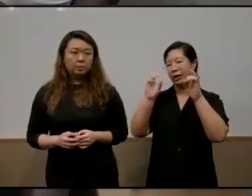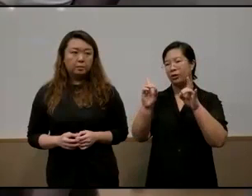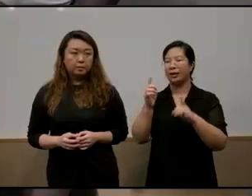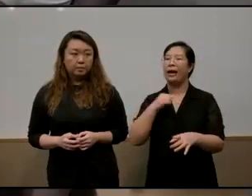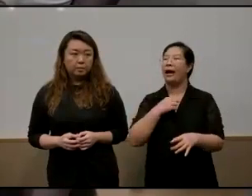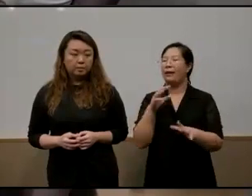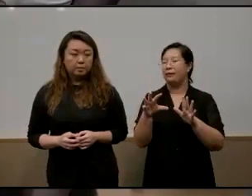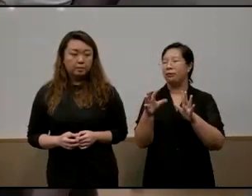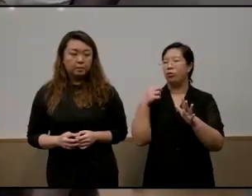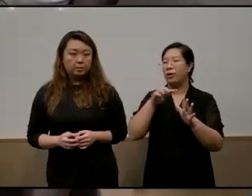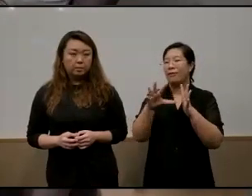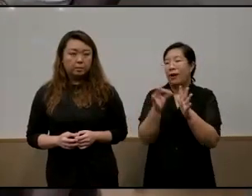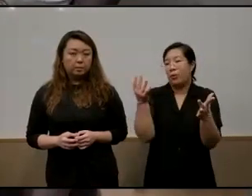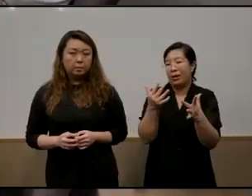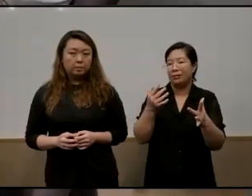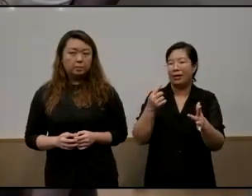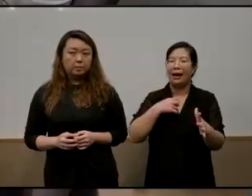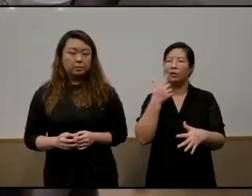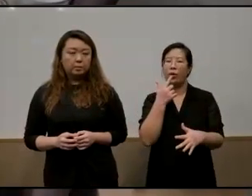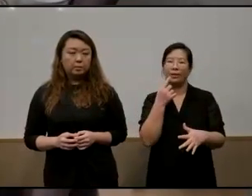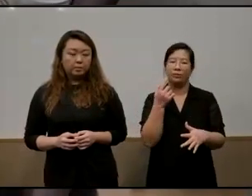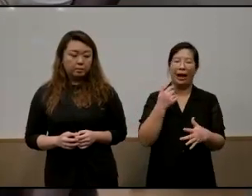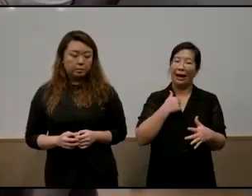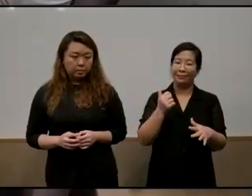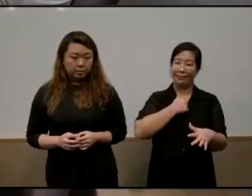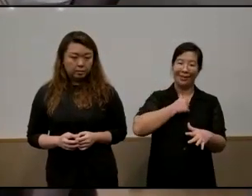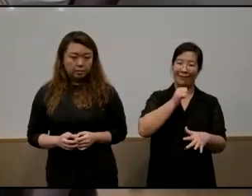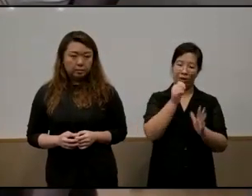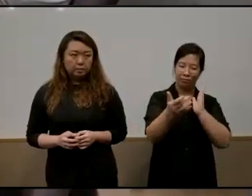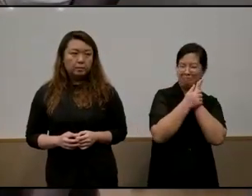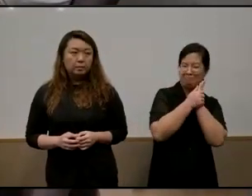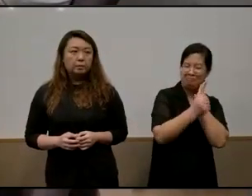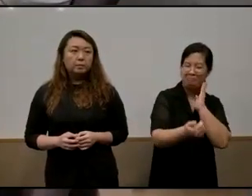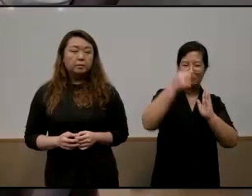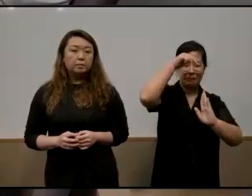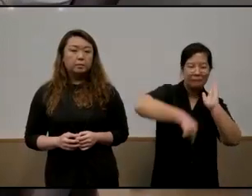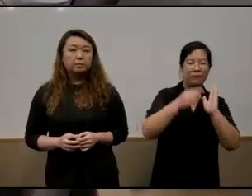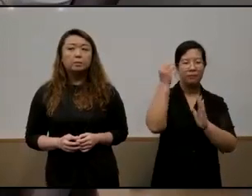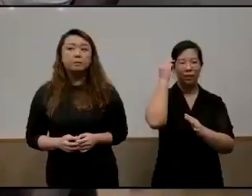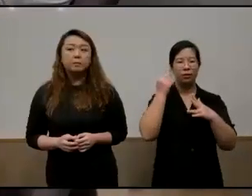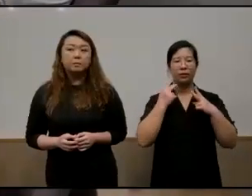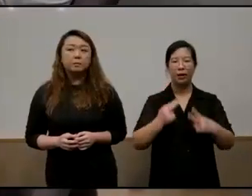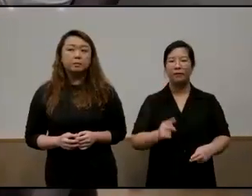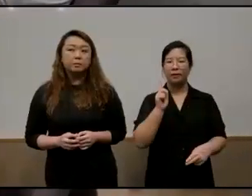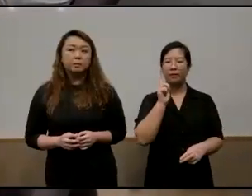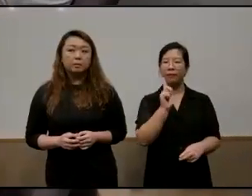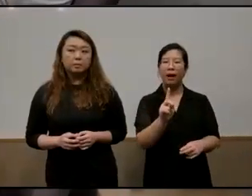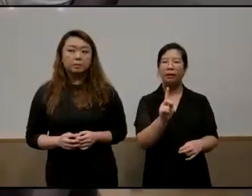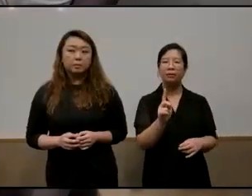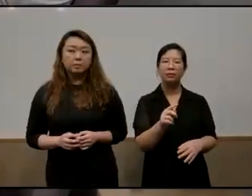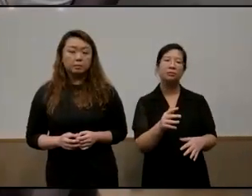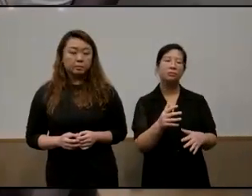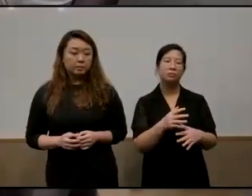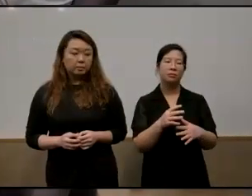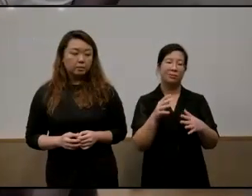want to say that uh i'm well i'm not an expert on mental health but i think there's a dominance of medical medicalized discourse